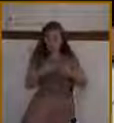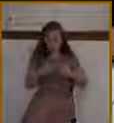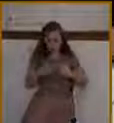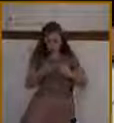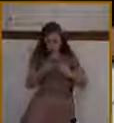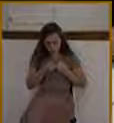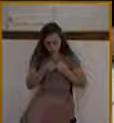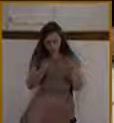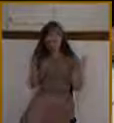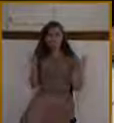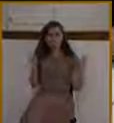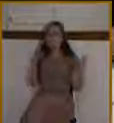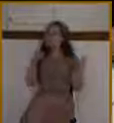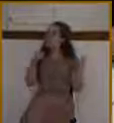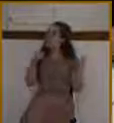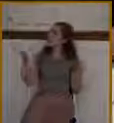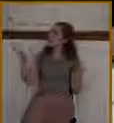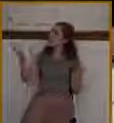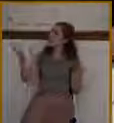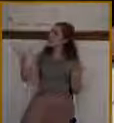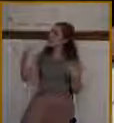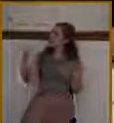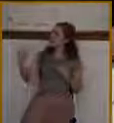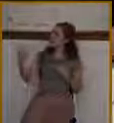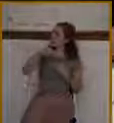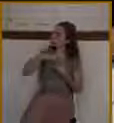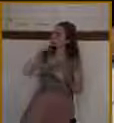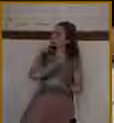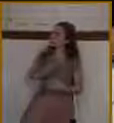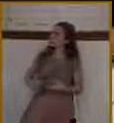in, King of glory.